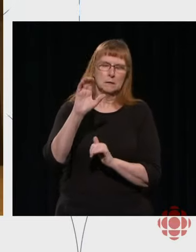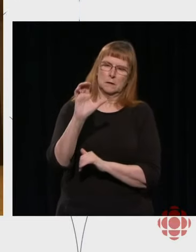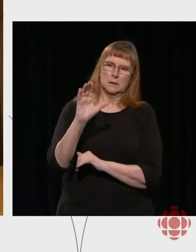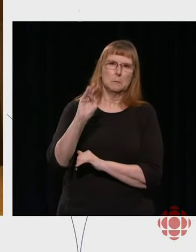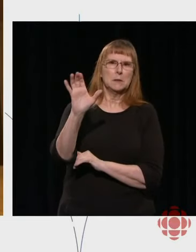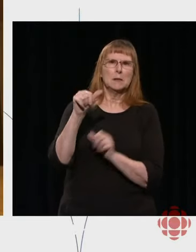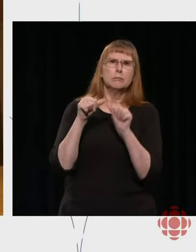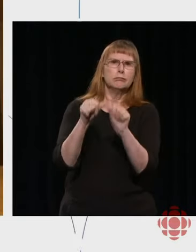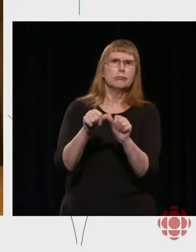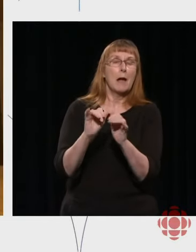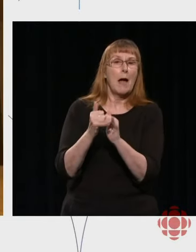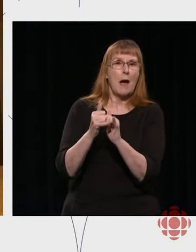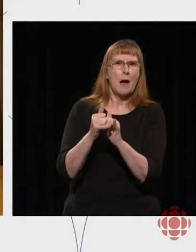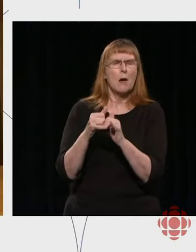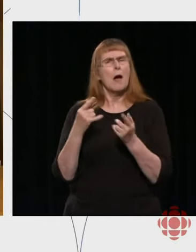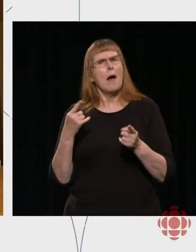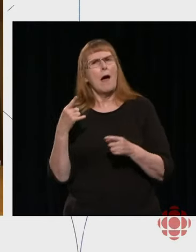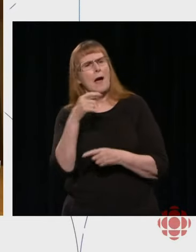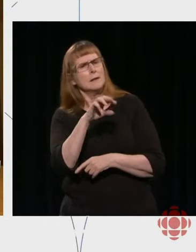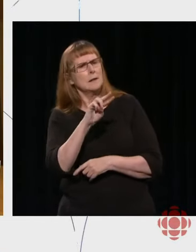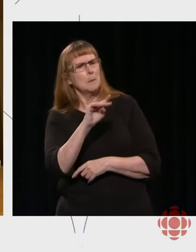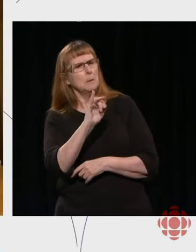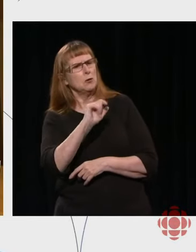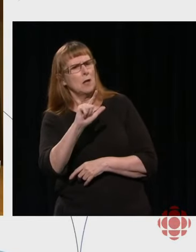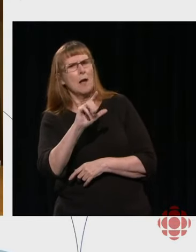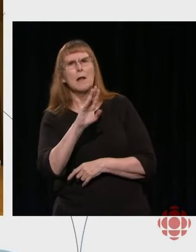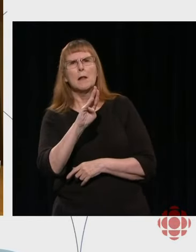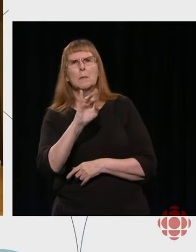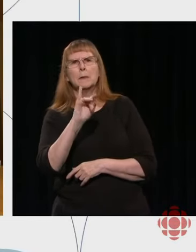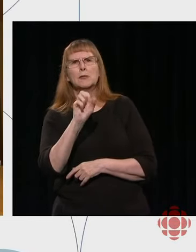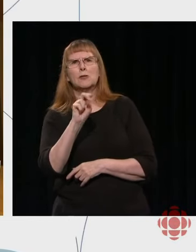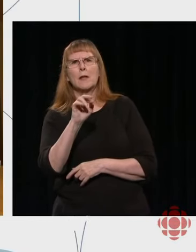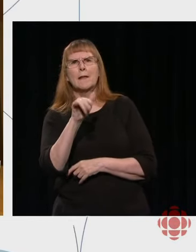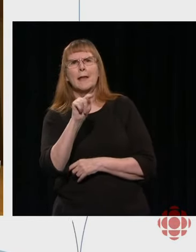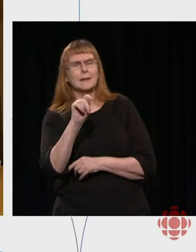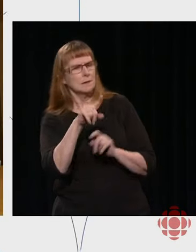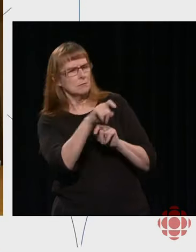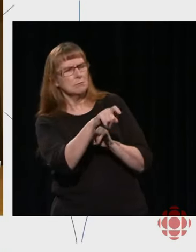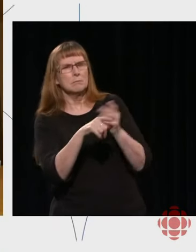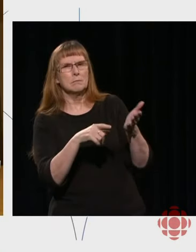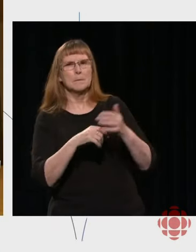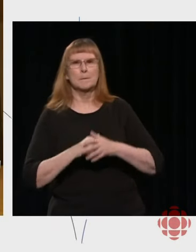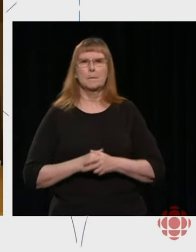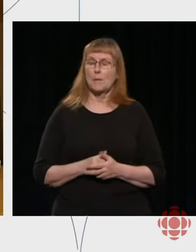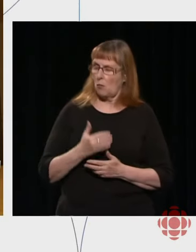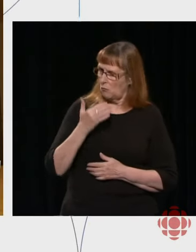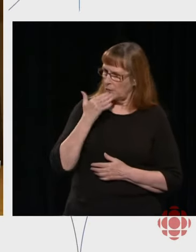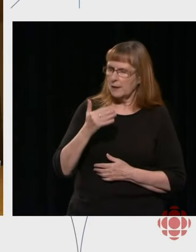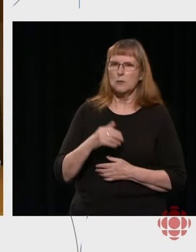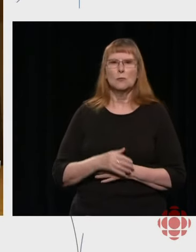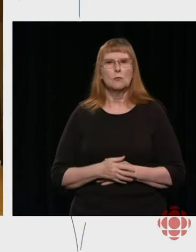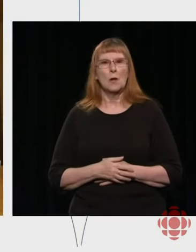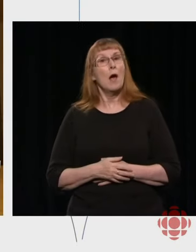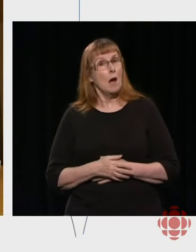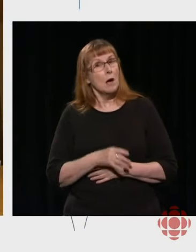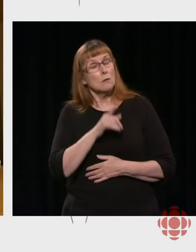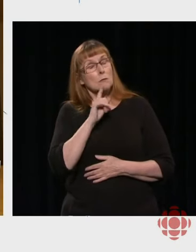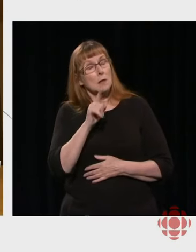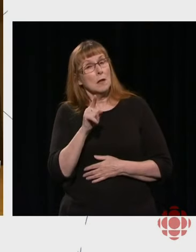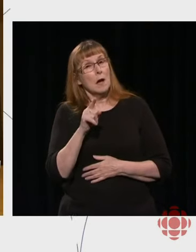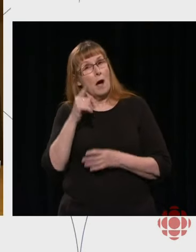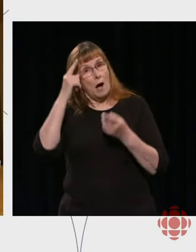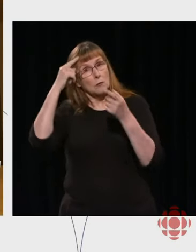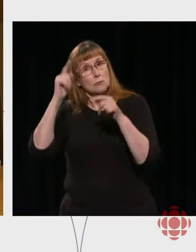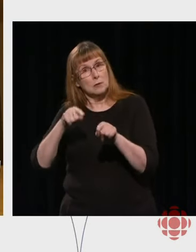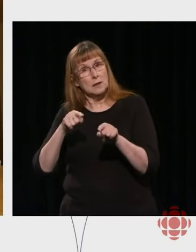Thank you very much for the question, Patricia. I'm very much in agreement with that comment. The Acadian